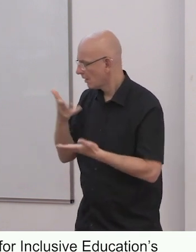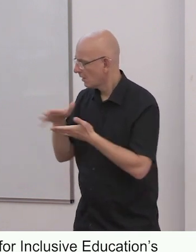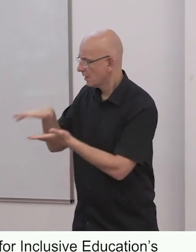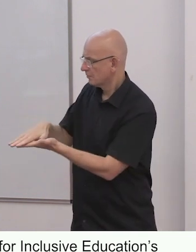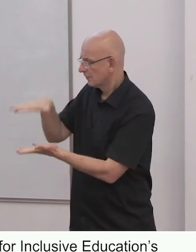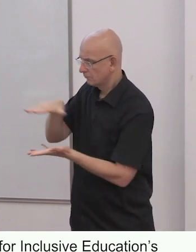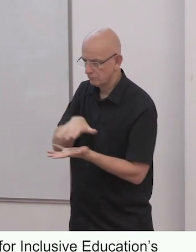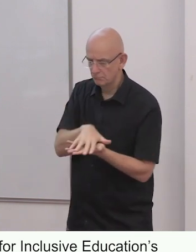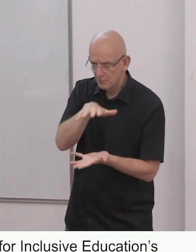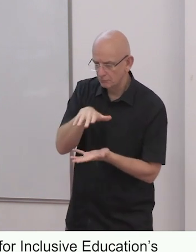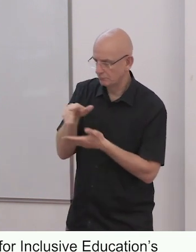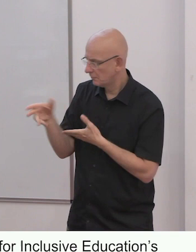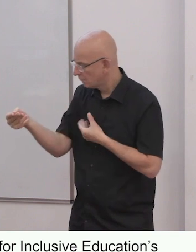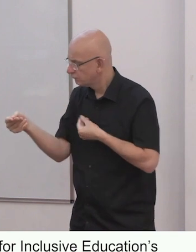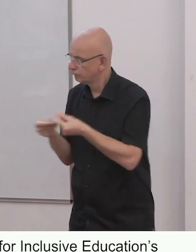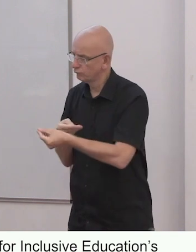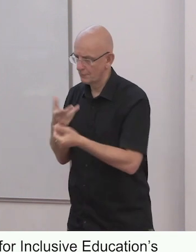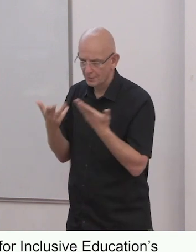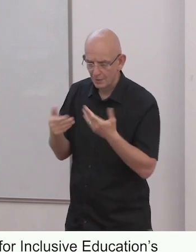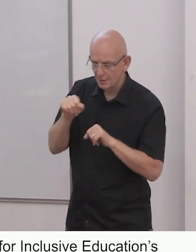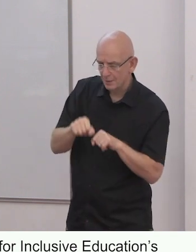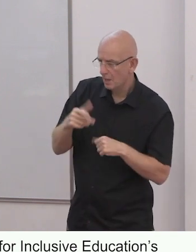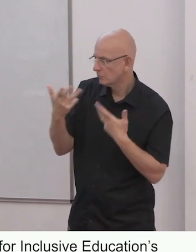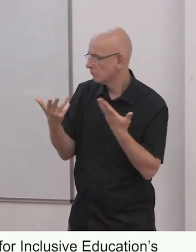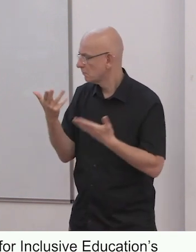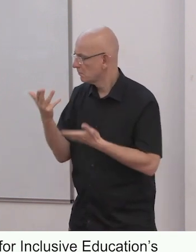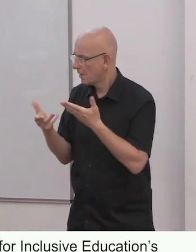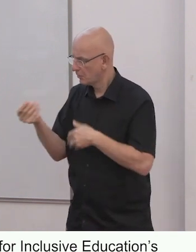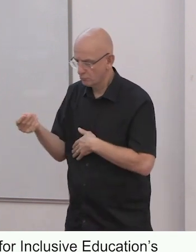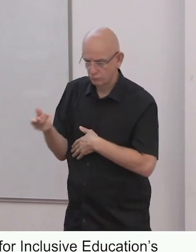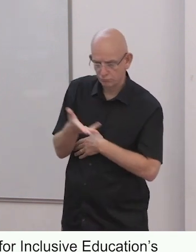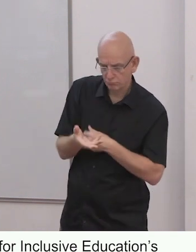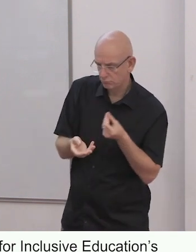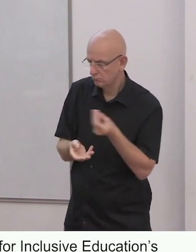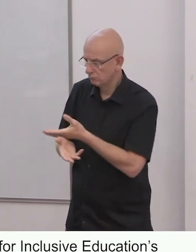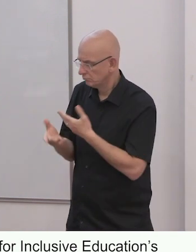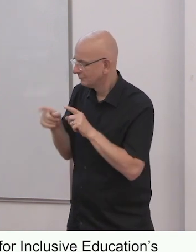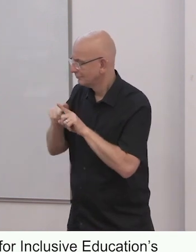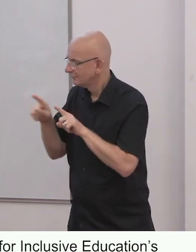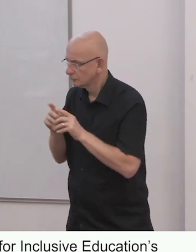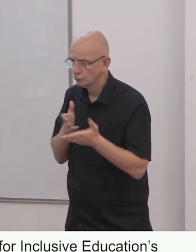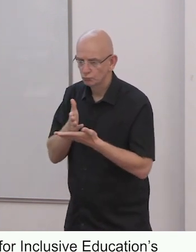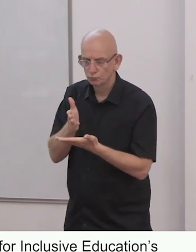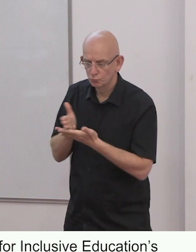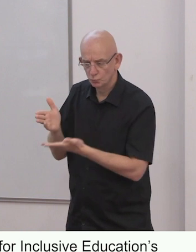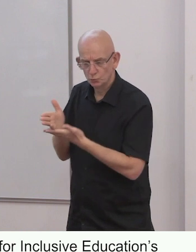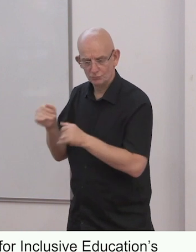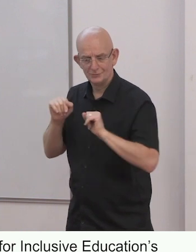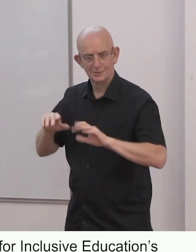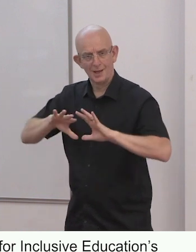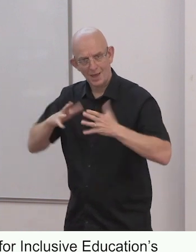share good practices, supporting Inclusion International Council with their work